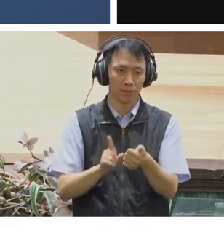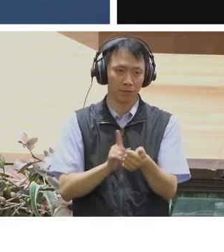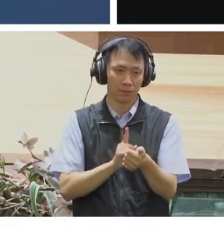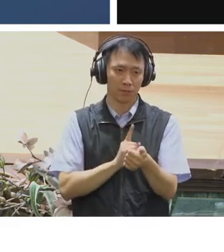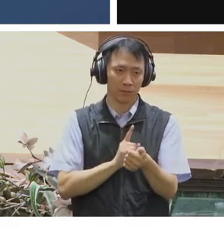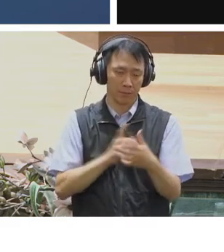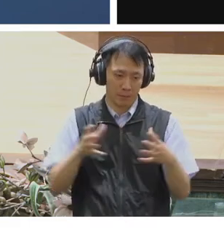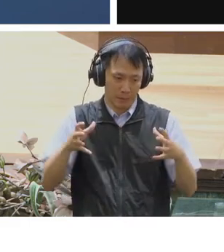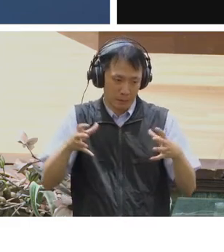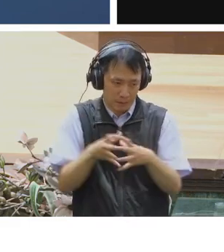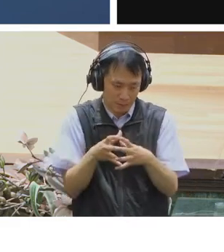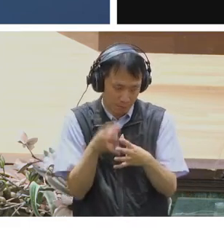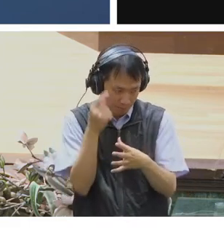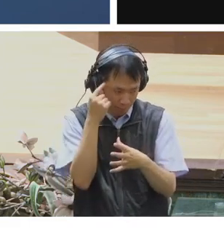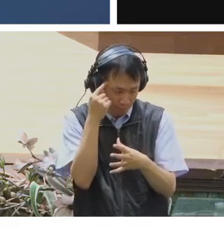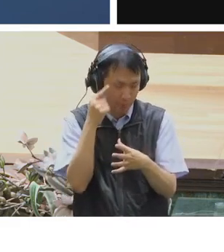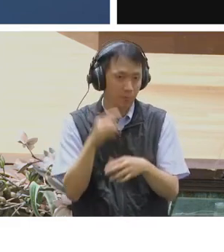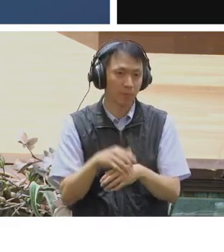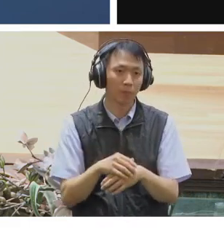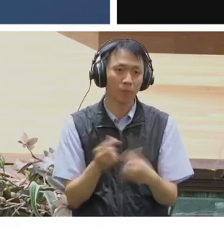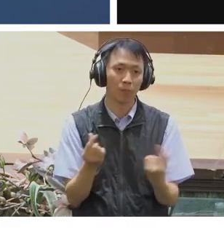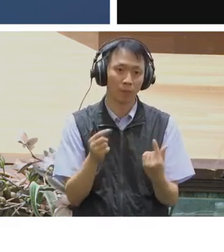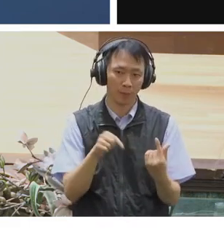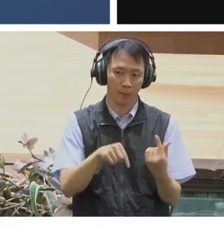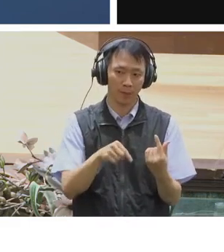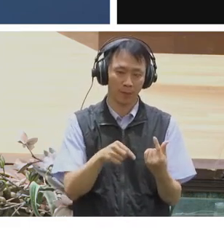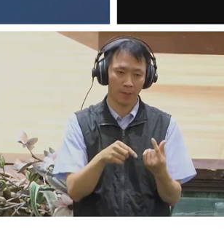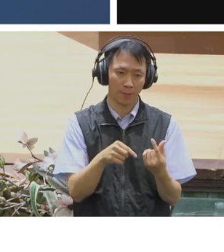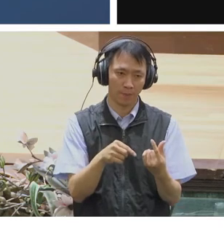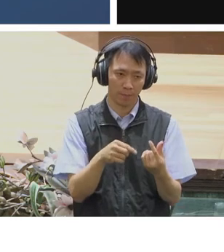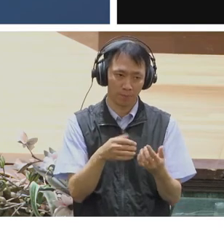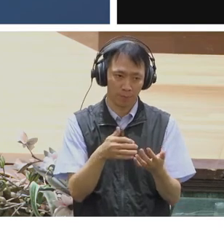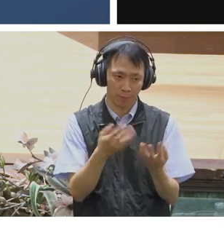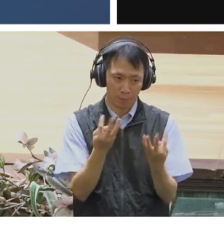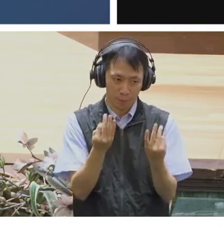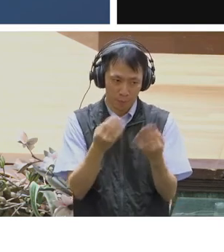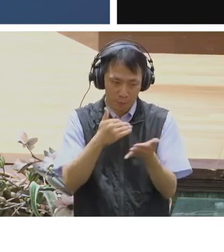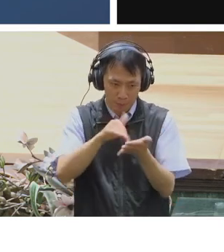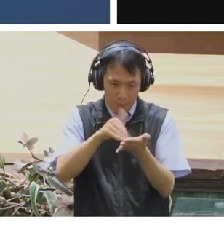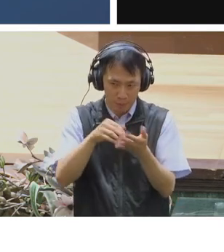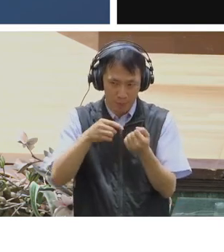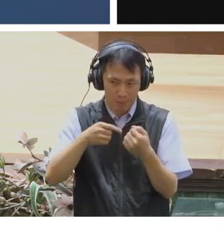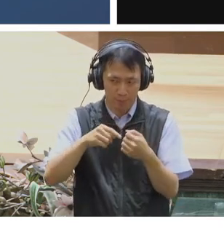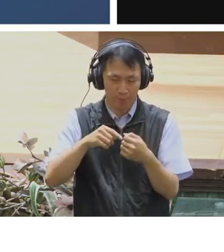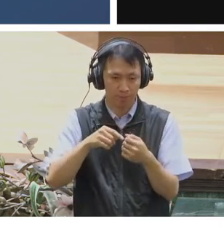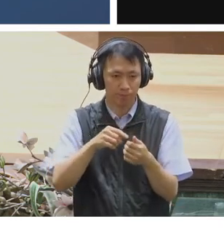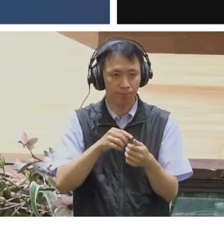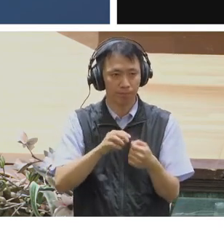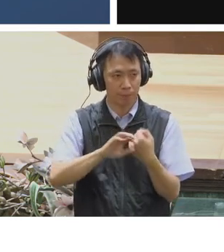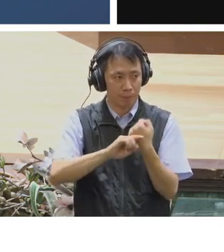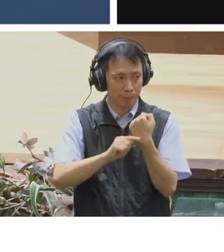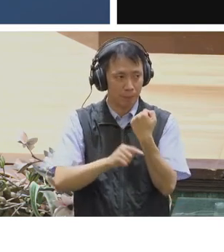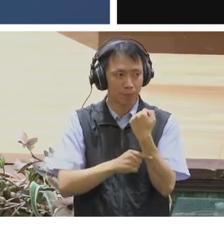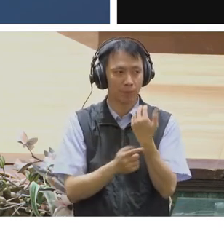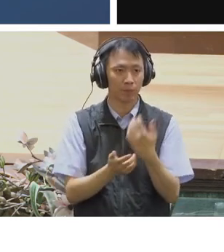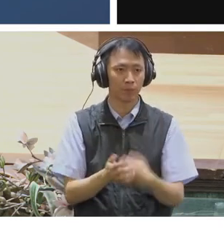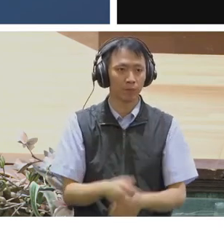algorithms that moderate or augment our understanding of how